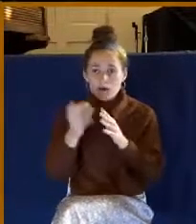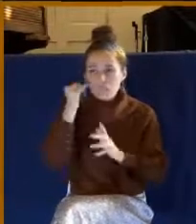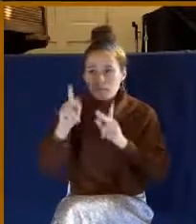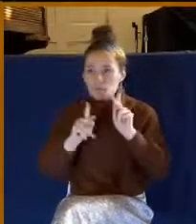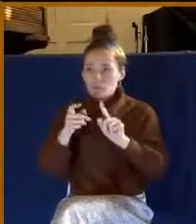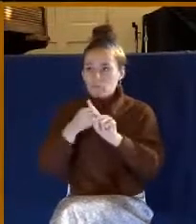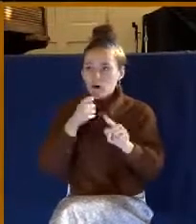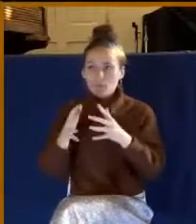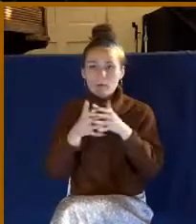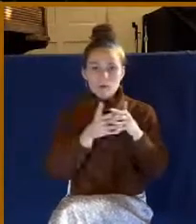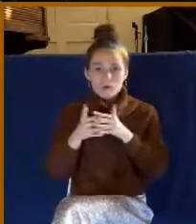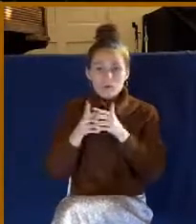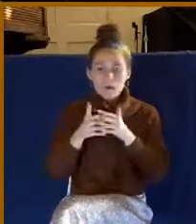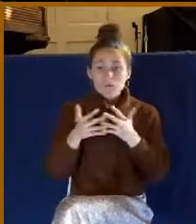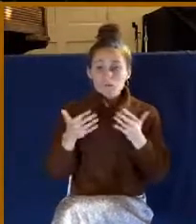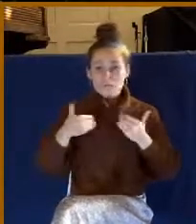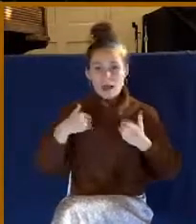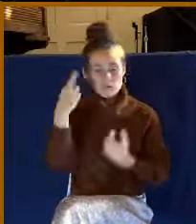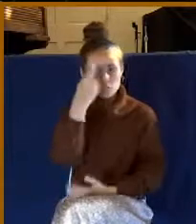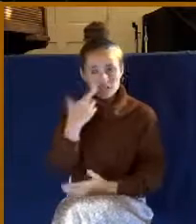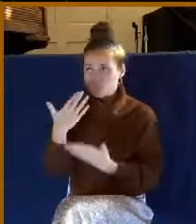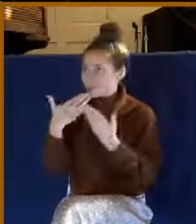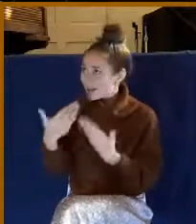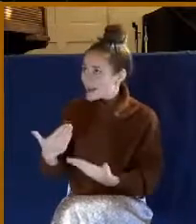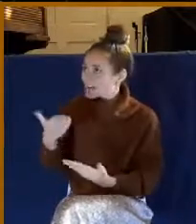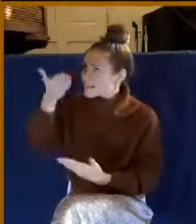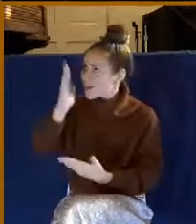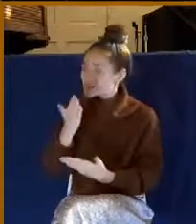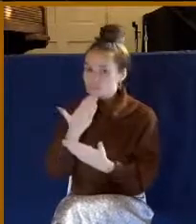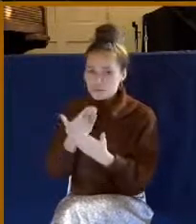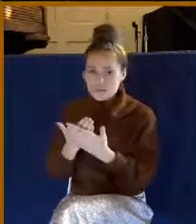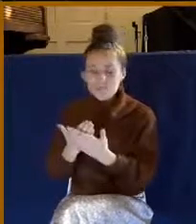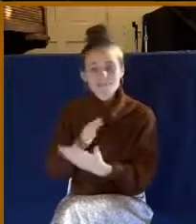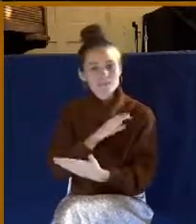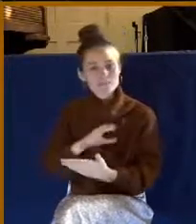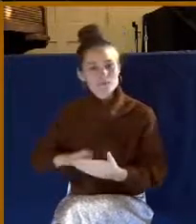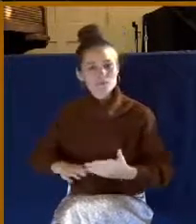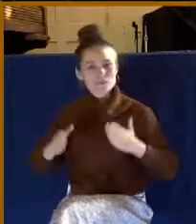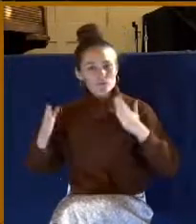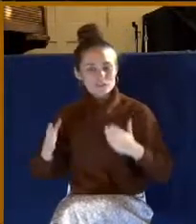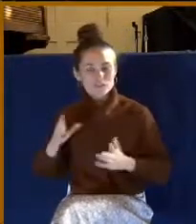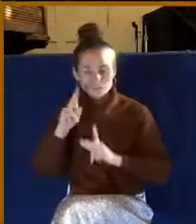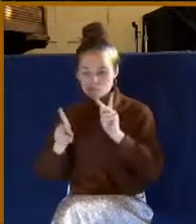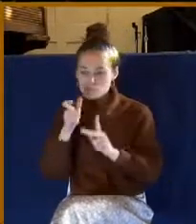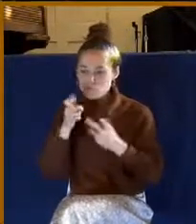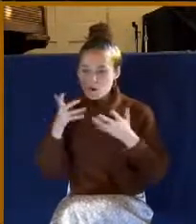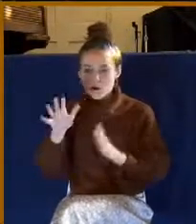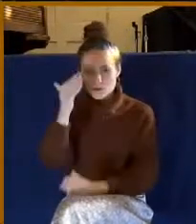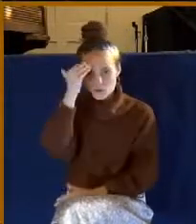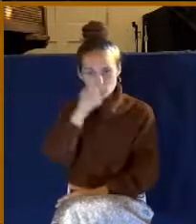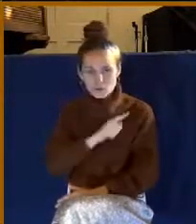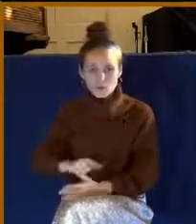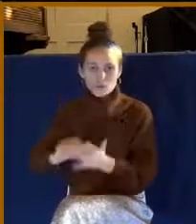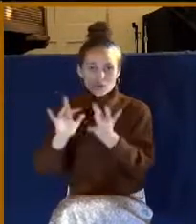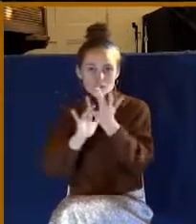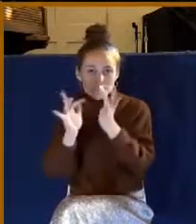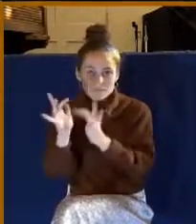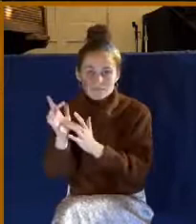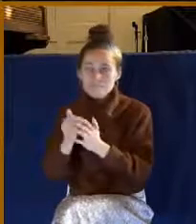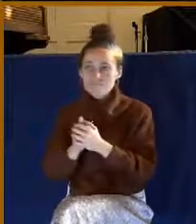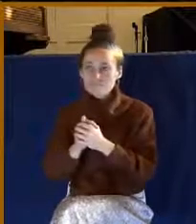America have reason to be thankful to the goodness of God, it's Christians. It's those who know the Lord Jesus. And if any group of Christians